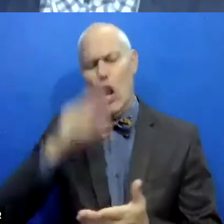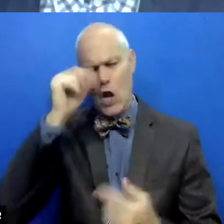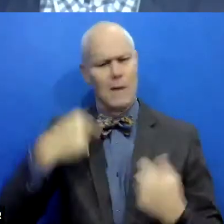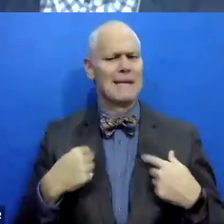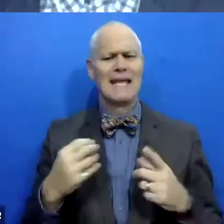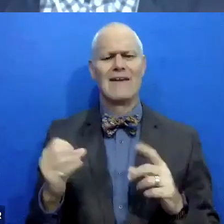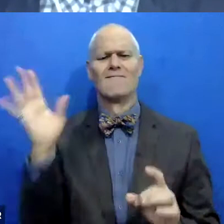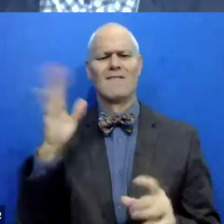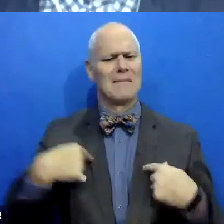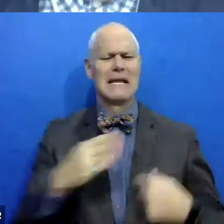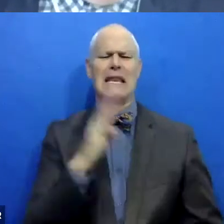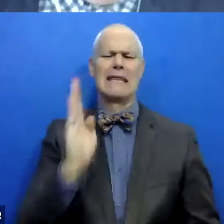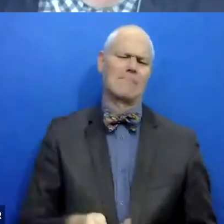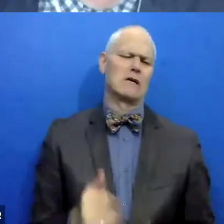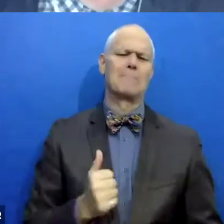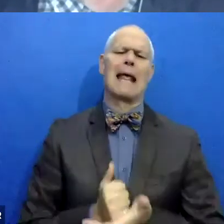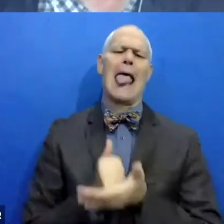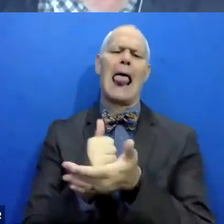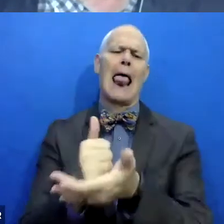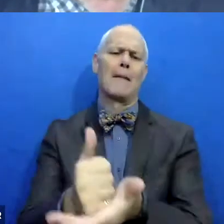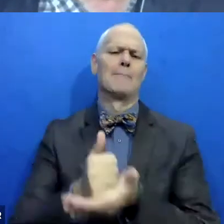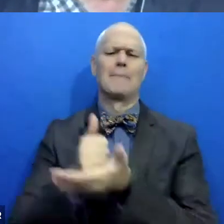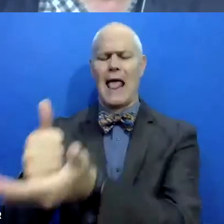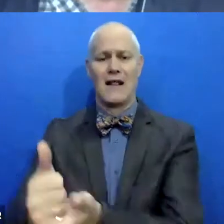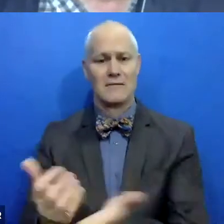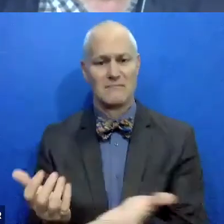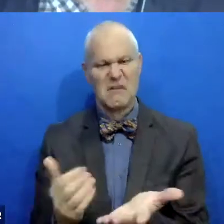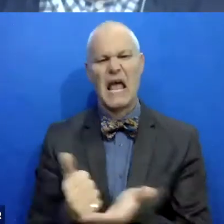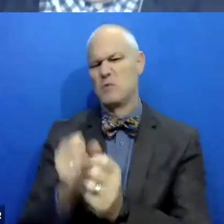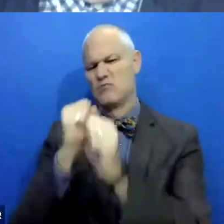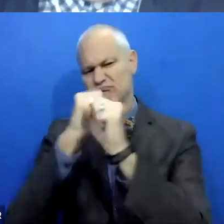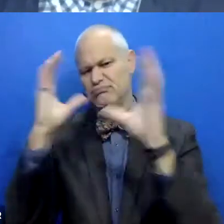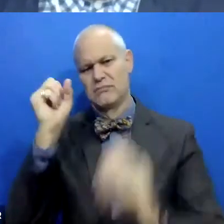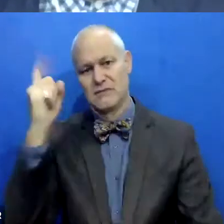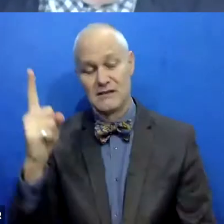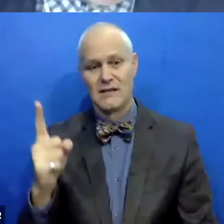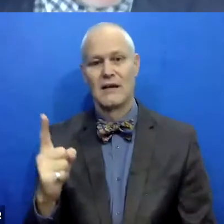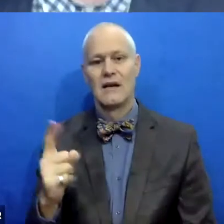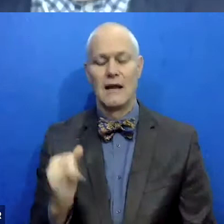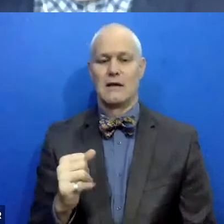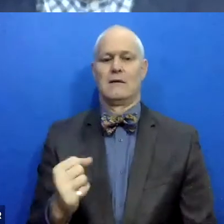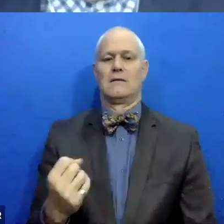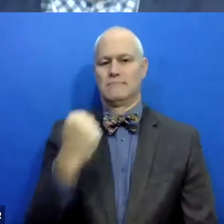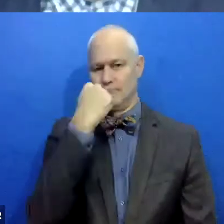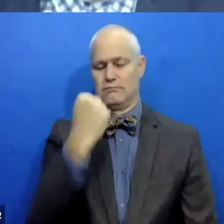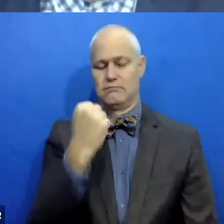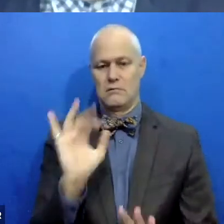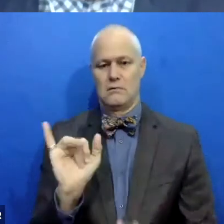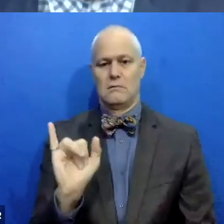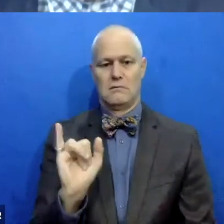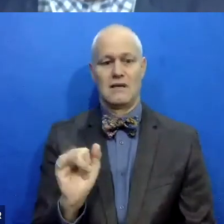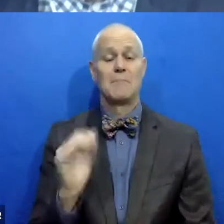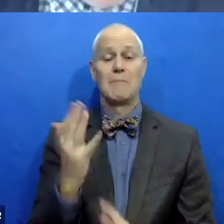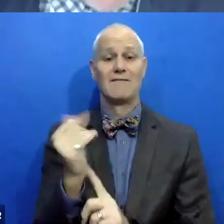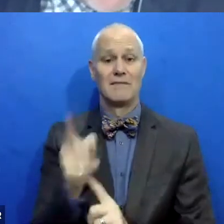Um, and I was going to be able to help, help them see some things. Uh, and I'm definitely taking a shot at myself when I say that because 15 minutes